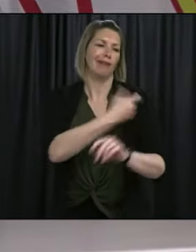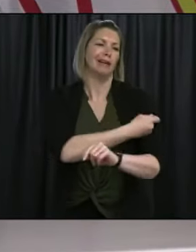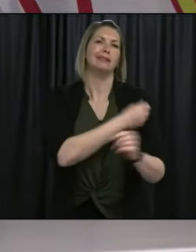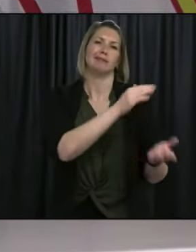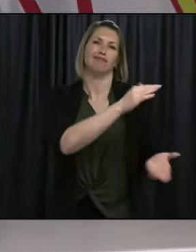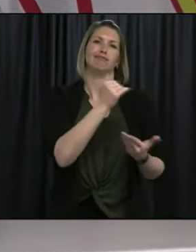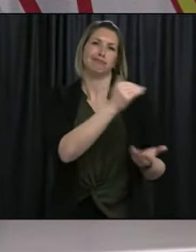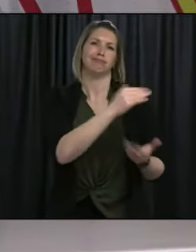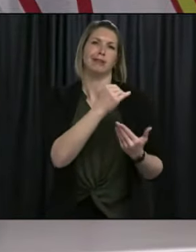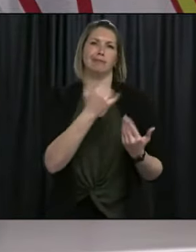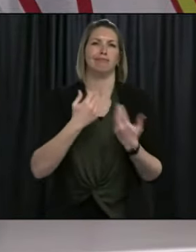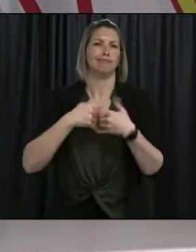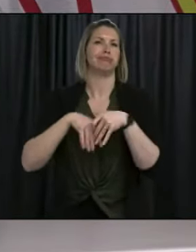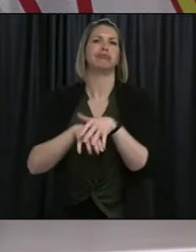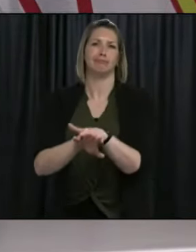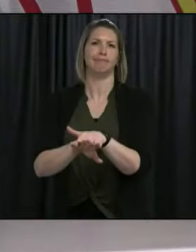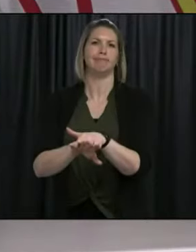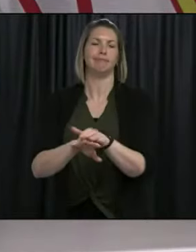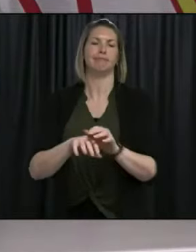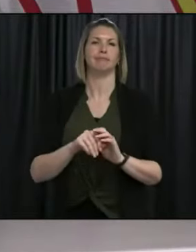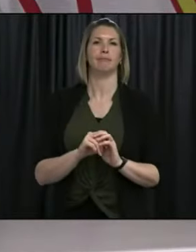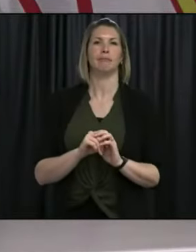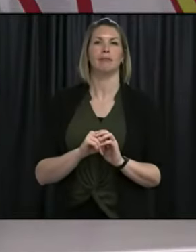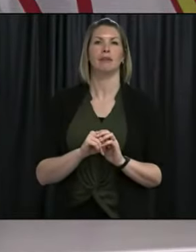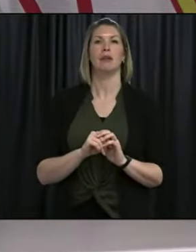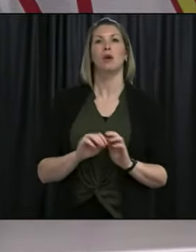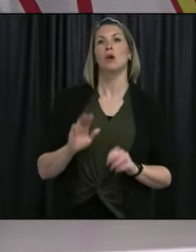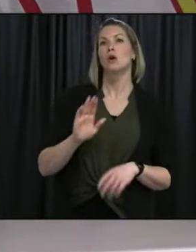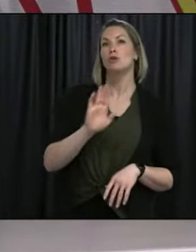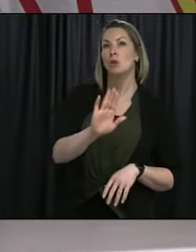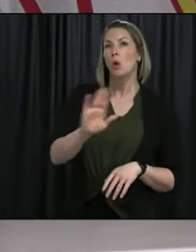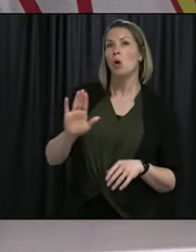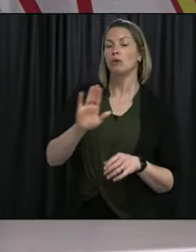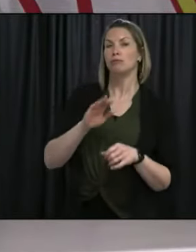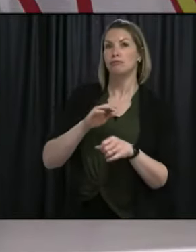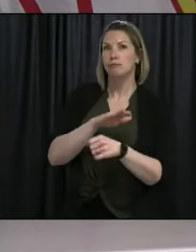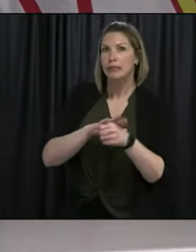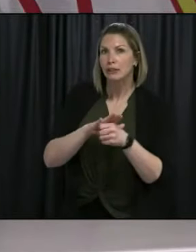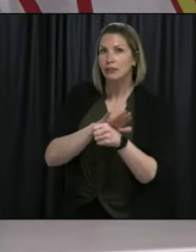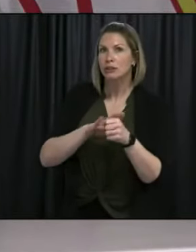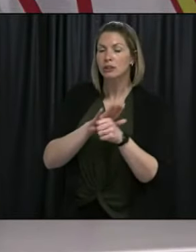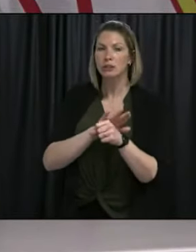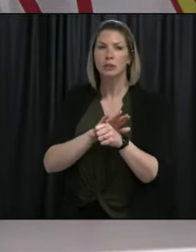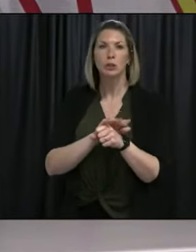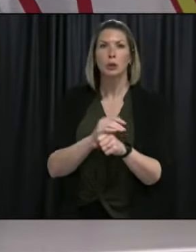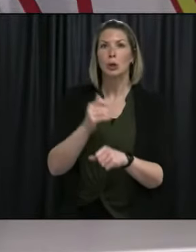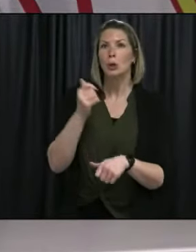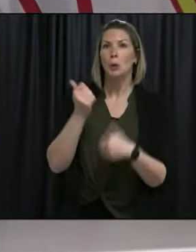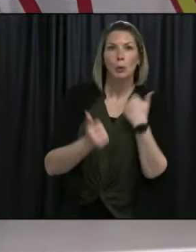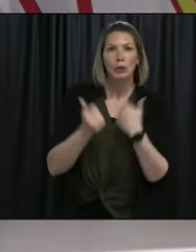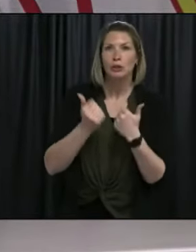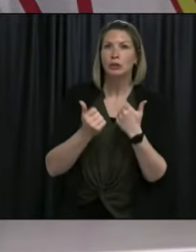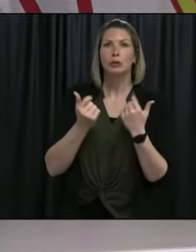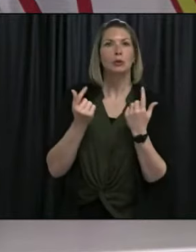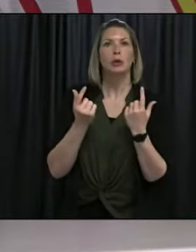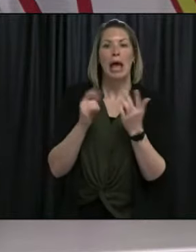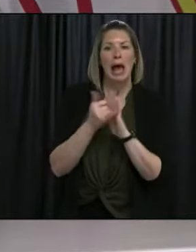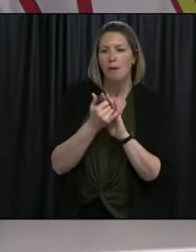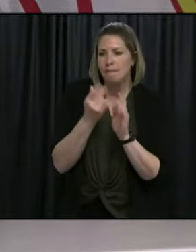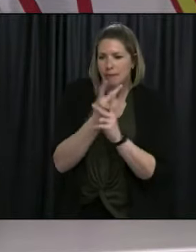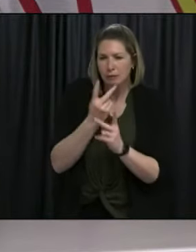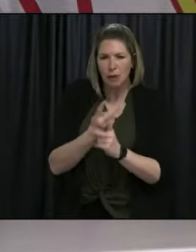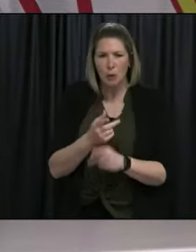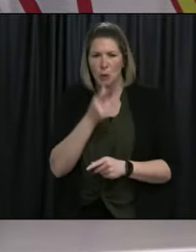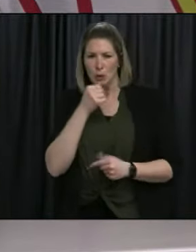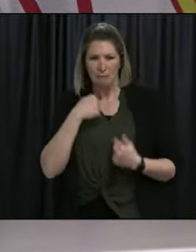To find out what priority groups you're being vaccinated in your region and which vaccine is being offered, select the word book on government's homepage,